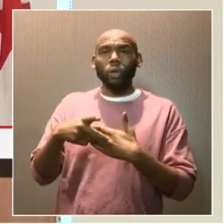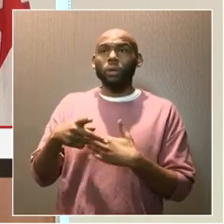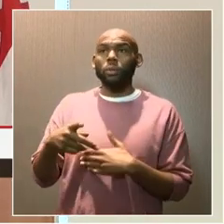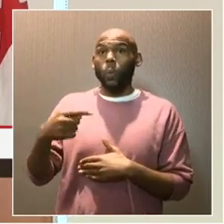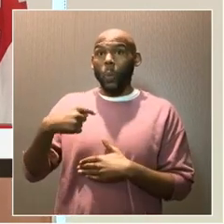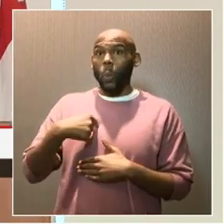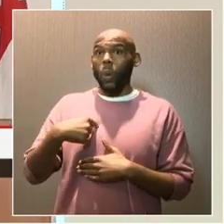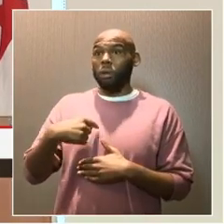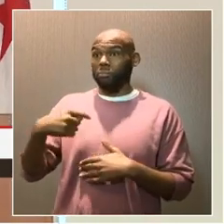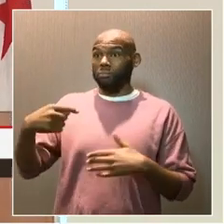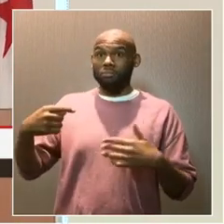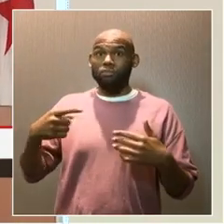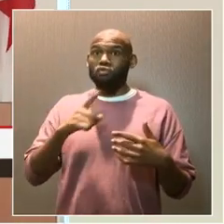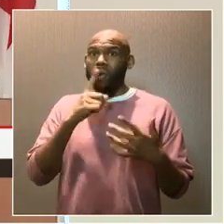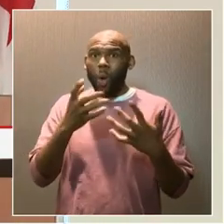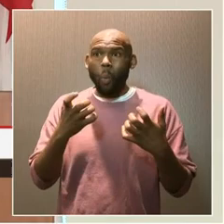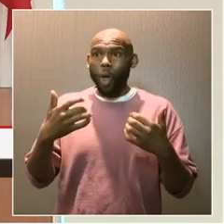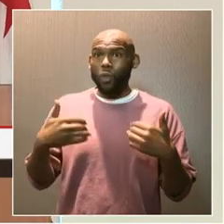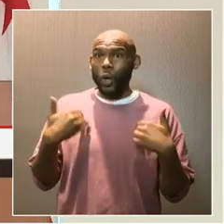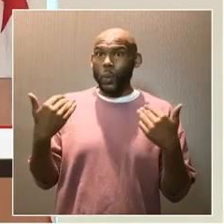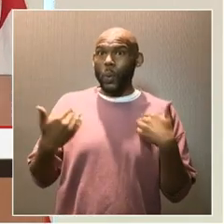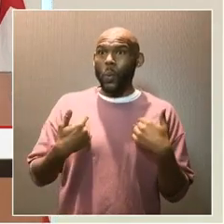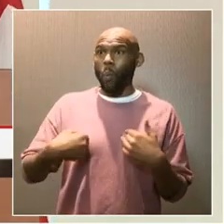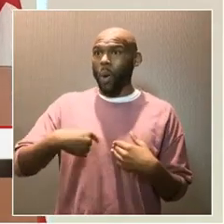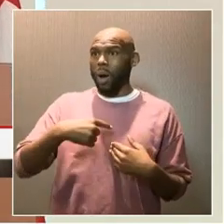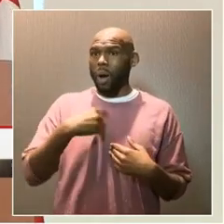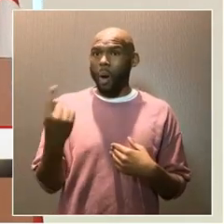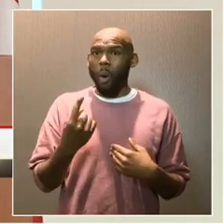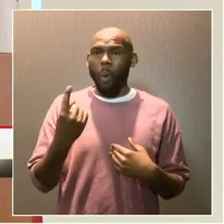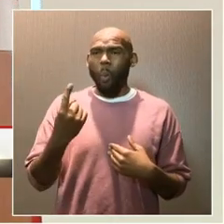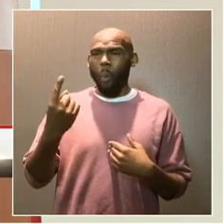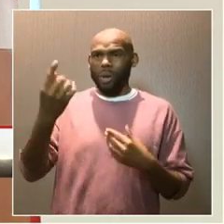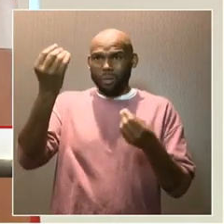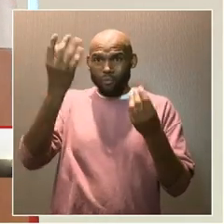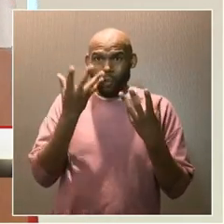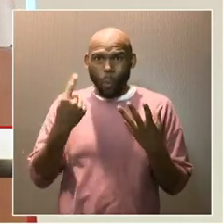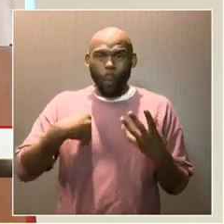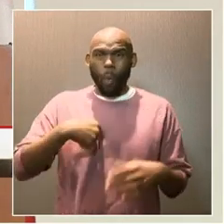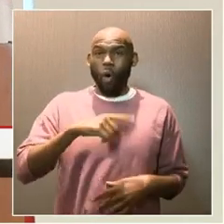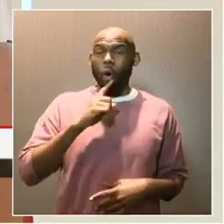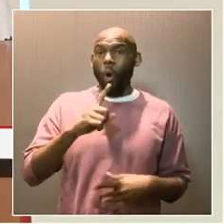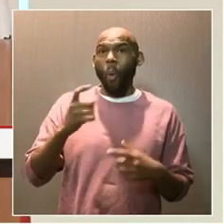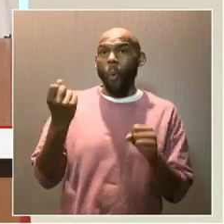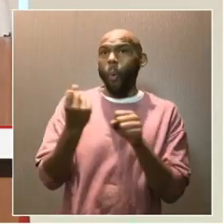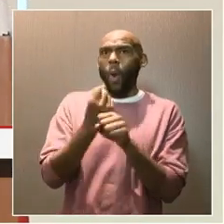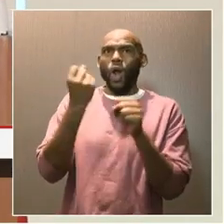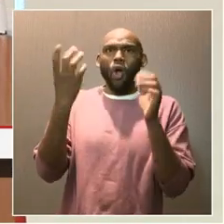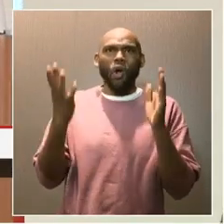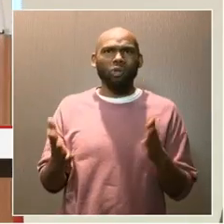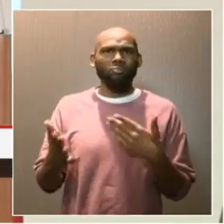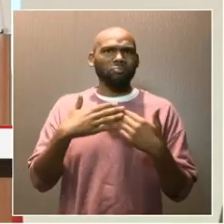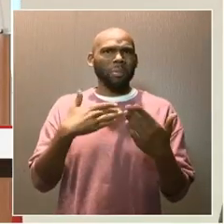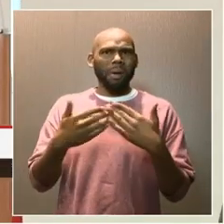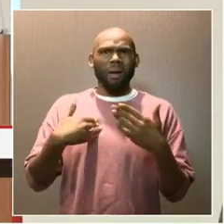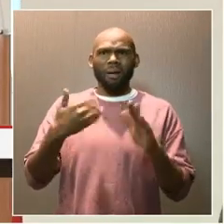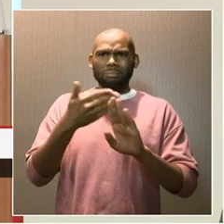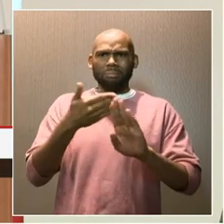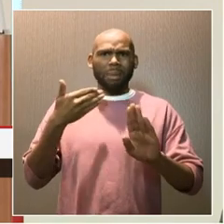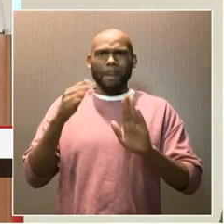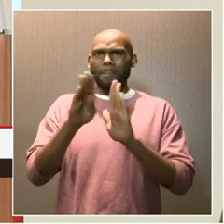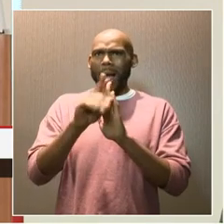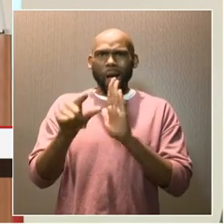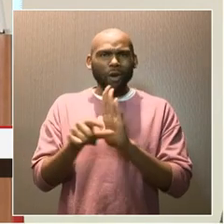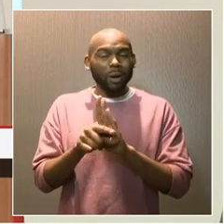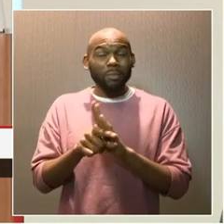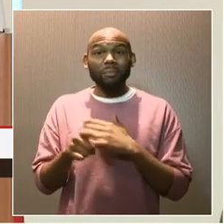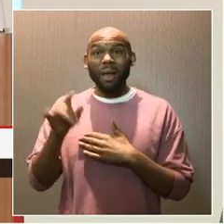we, the youth, are reminded that we are all winners, regardless of our existing circumstances. This was the